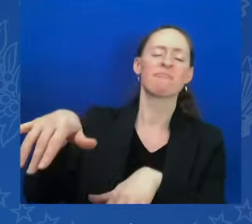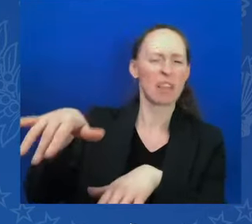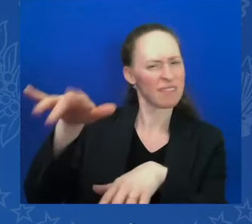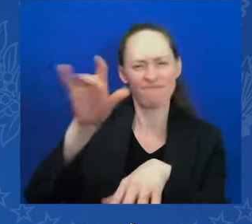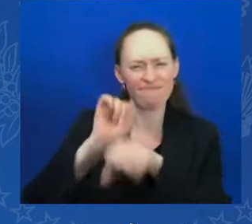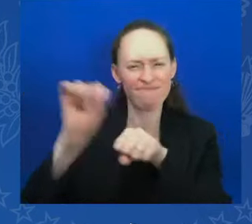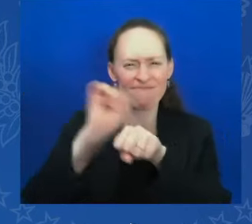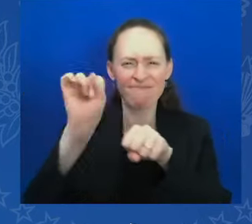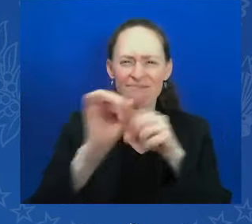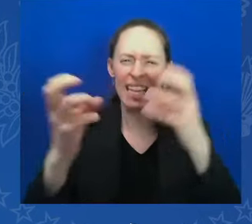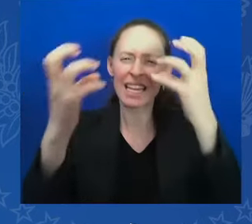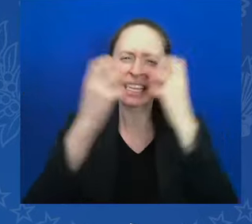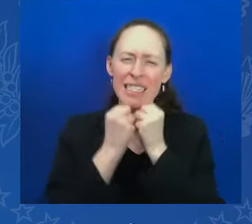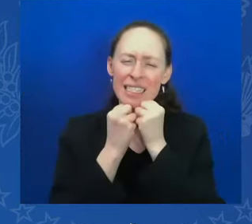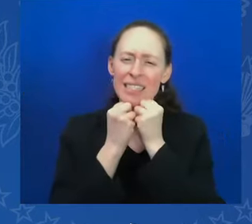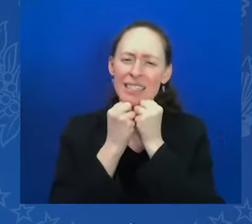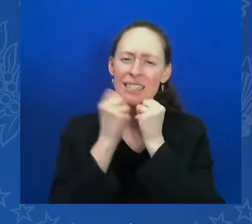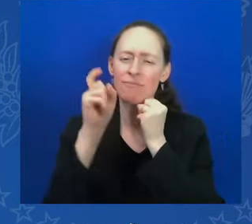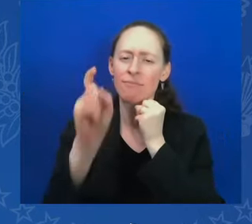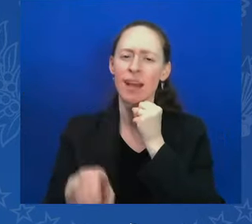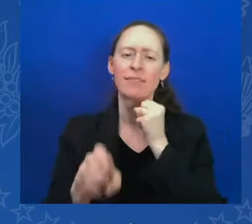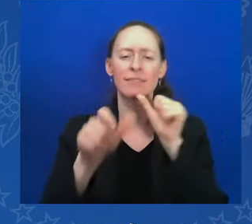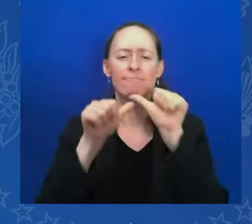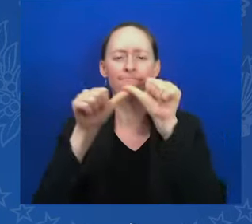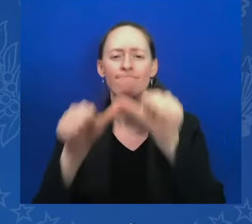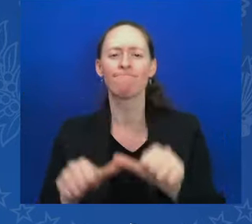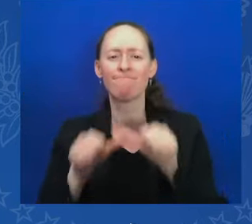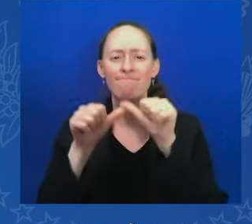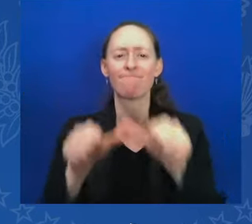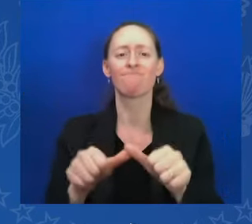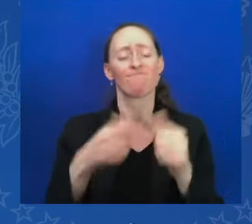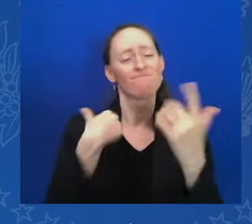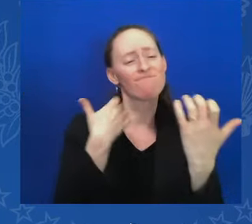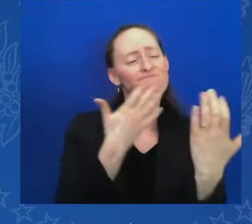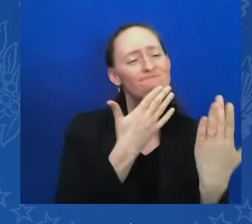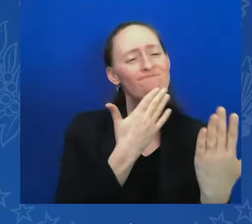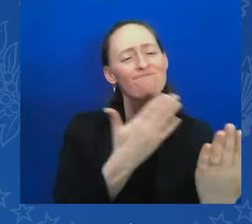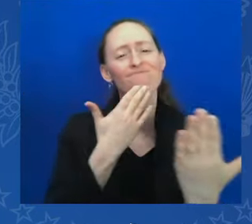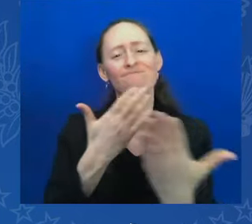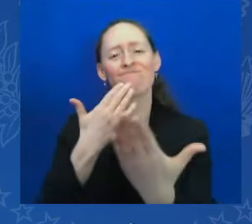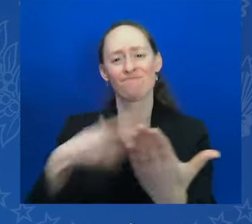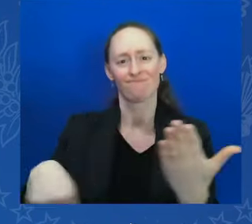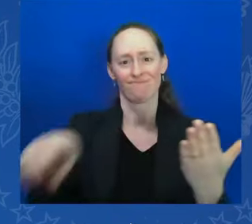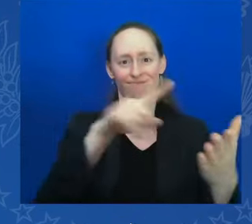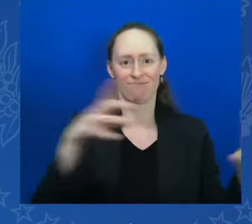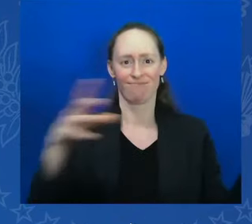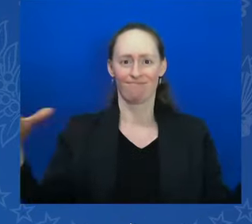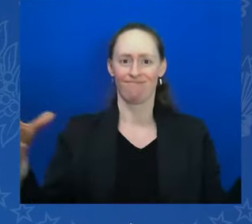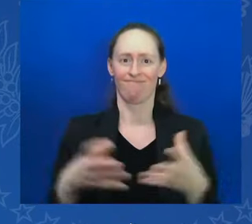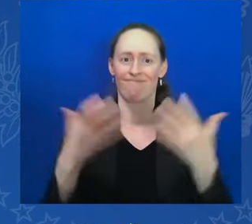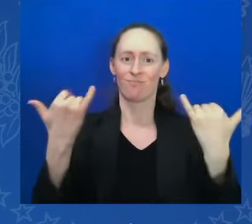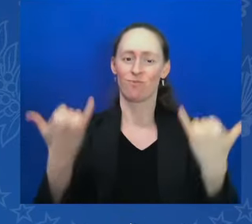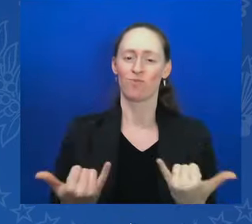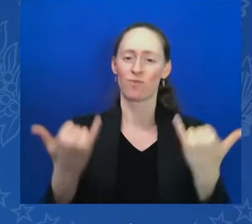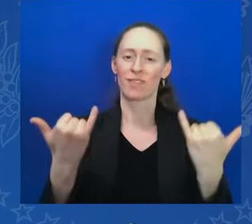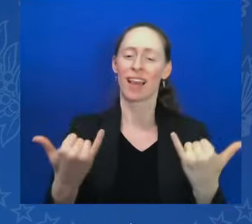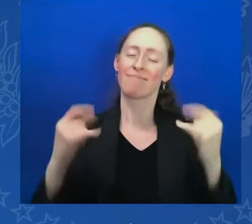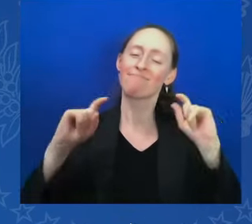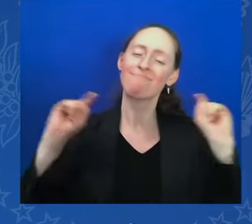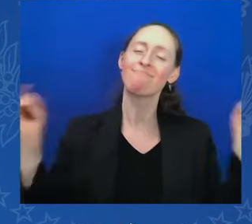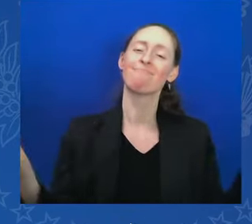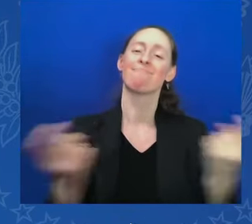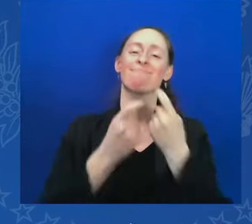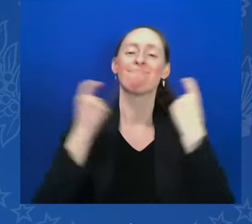celebrate liberty. I want to thank you for your commitment, making it real in our time. The